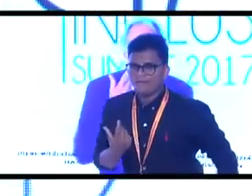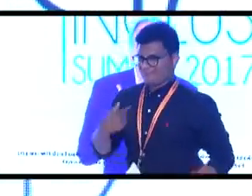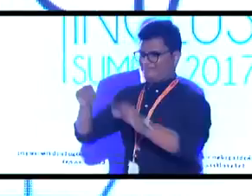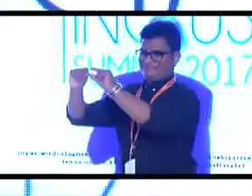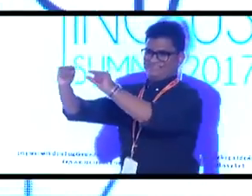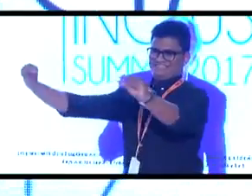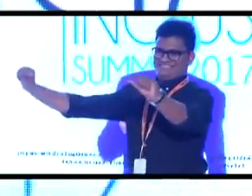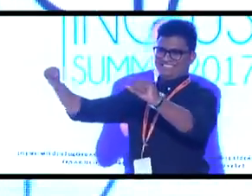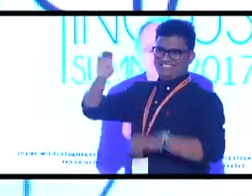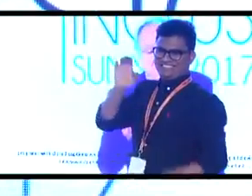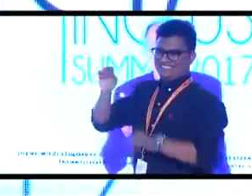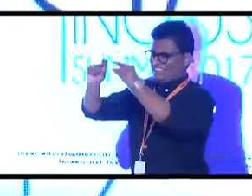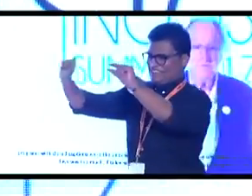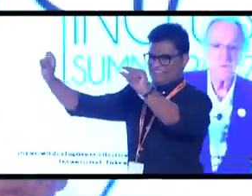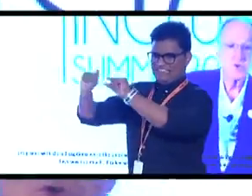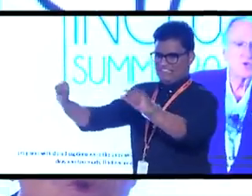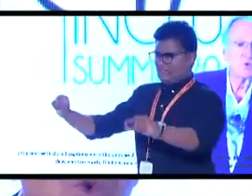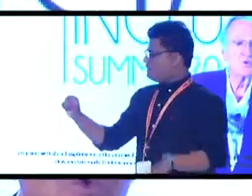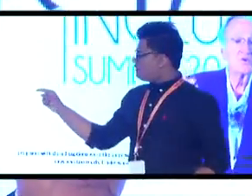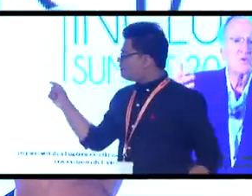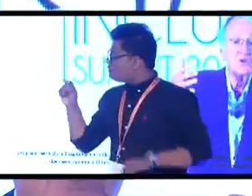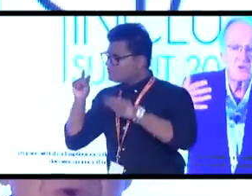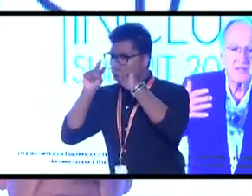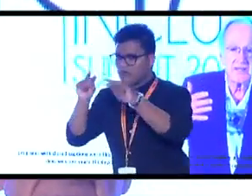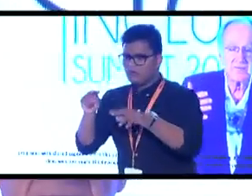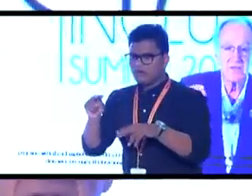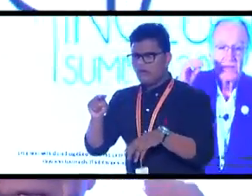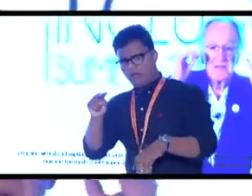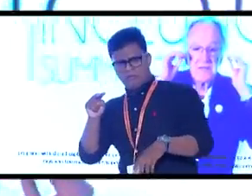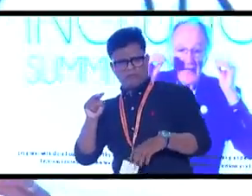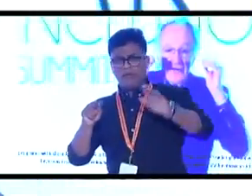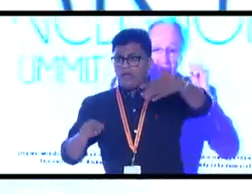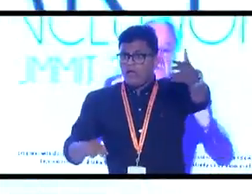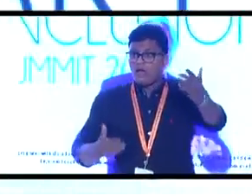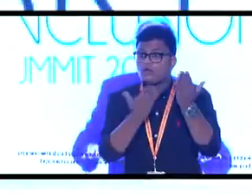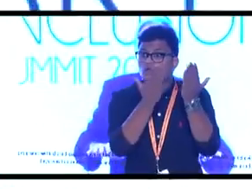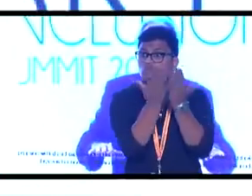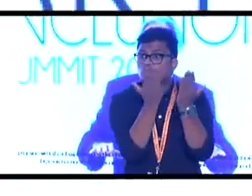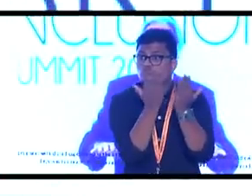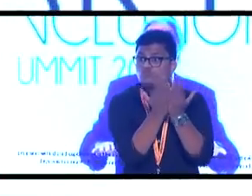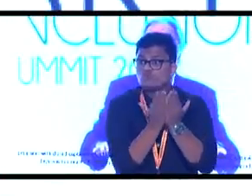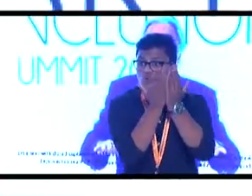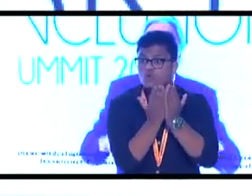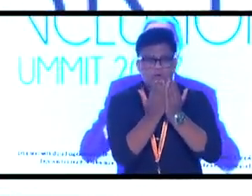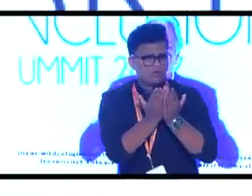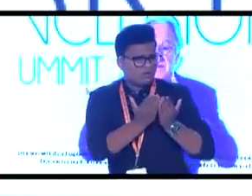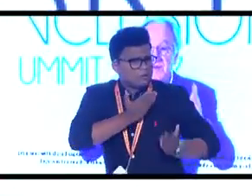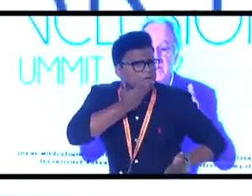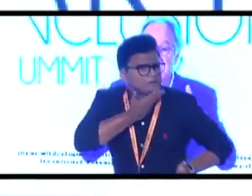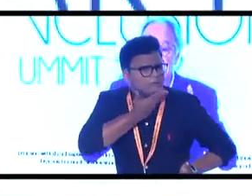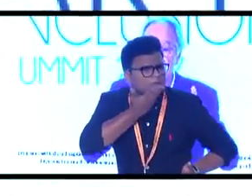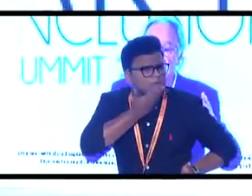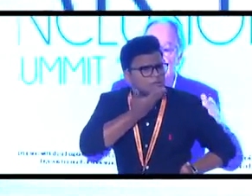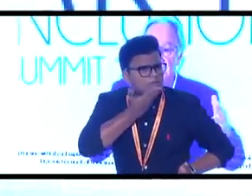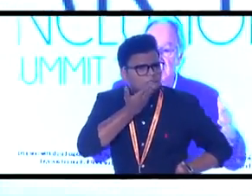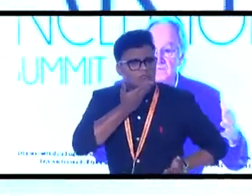Then I saw schools were using them to teach children different